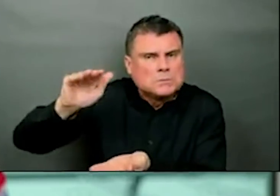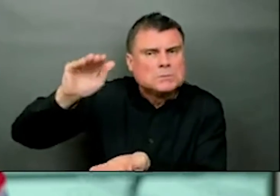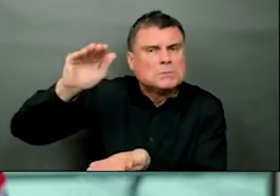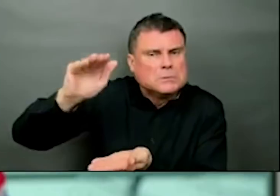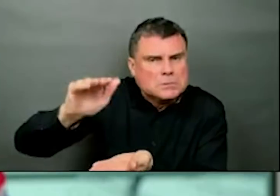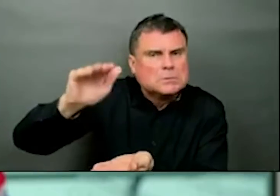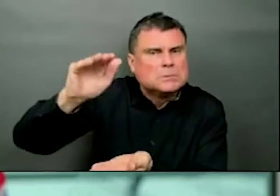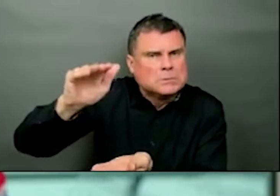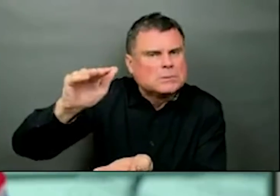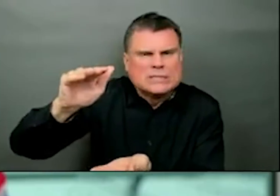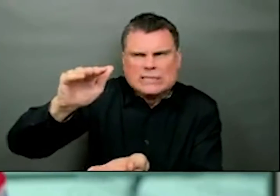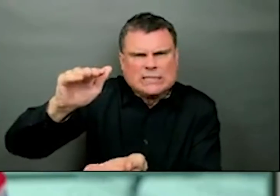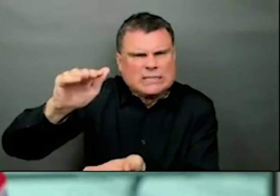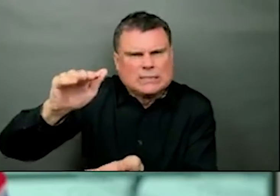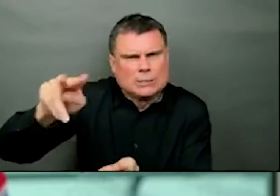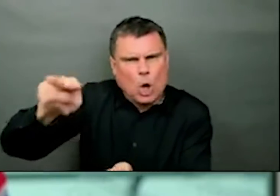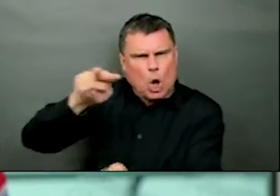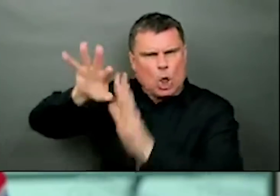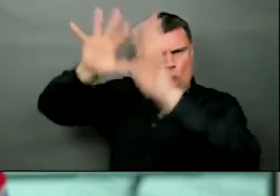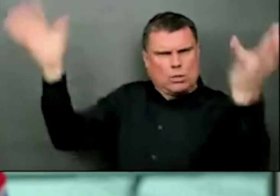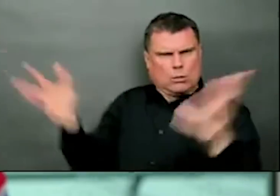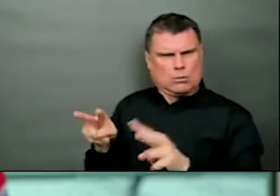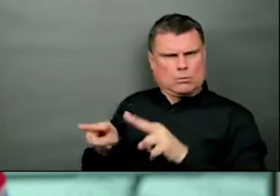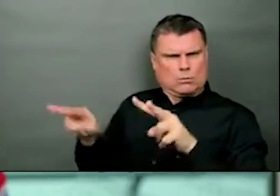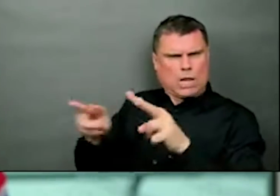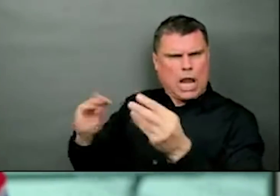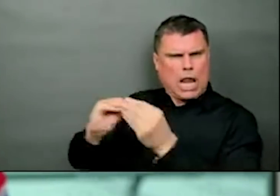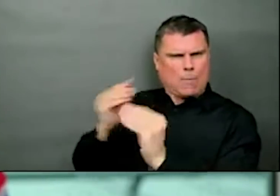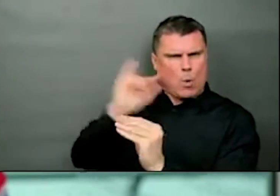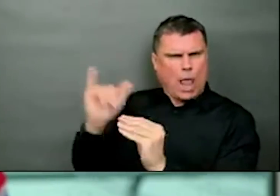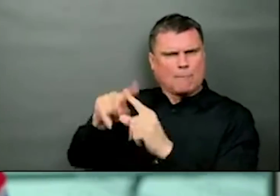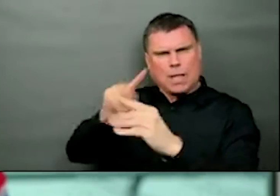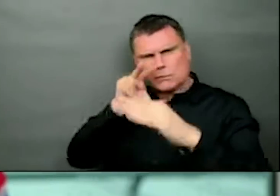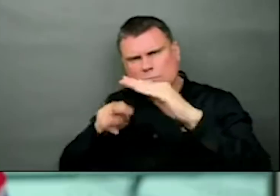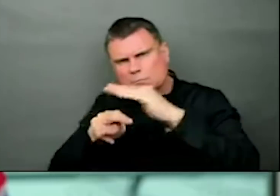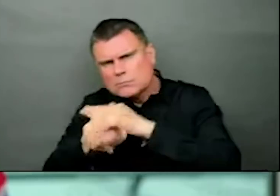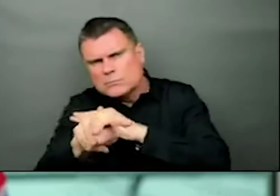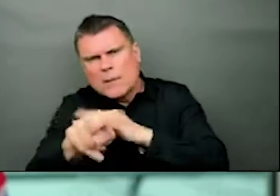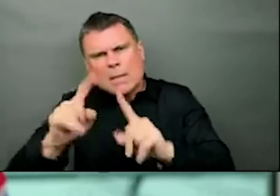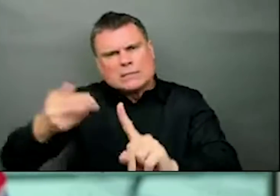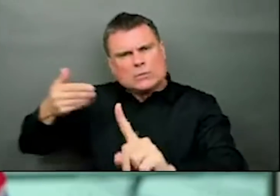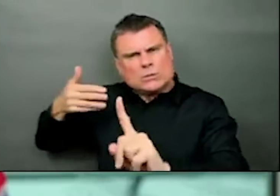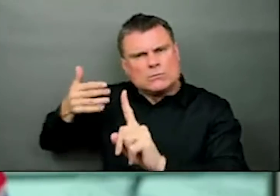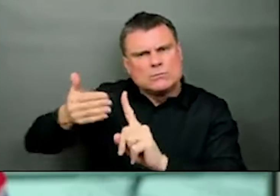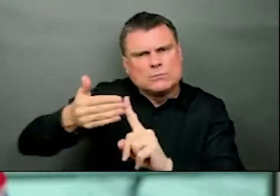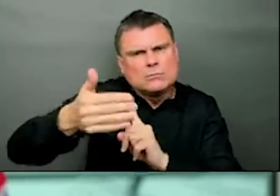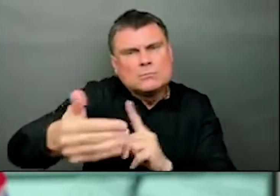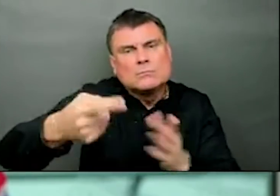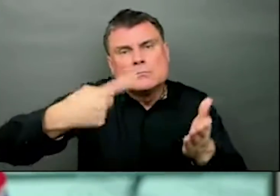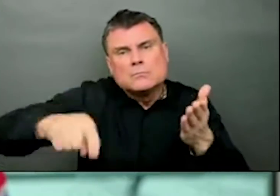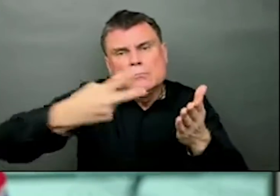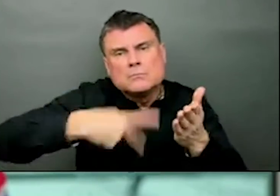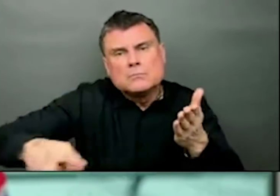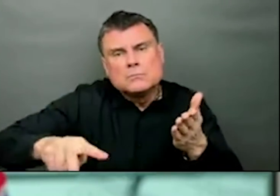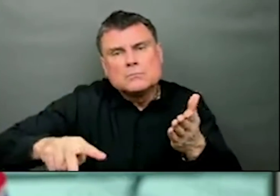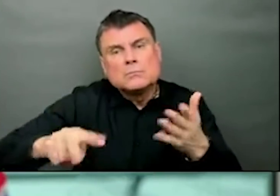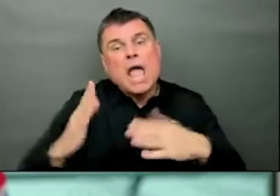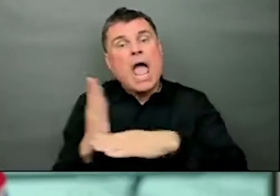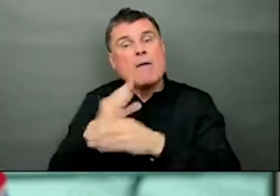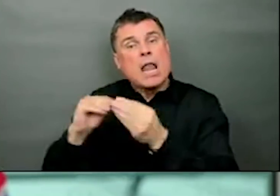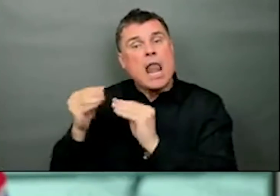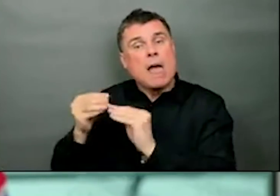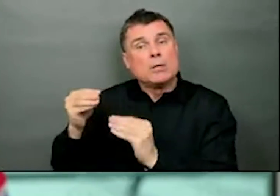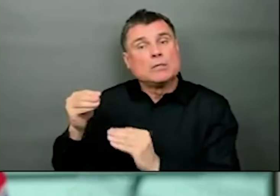average. And what we have seen in the last two weeks is that has come up a little bit here in British Columbia. And